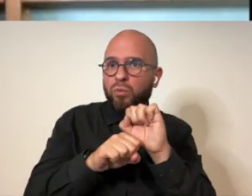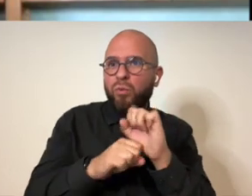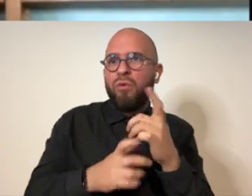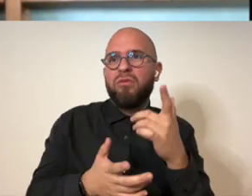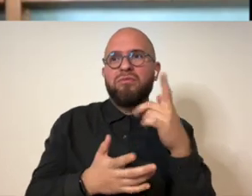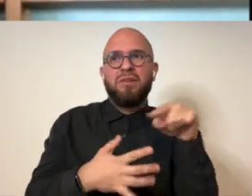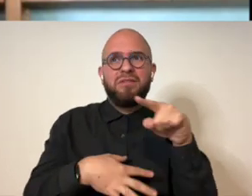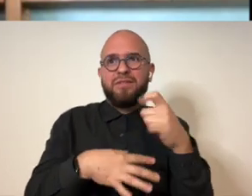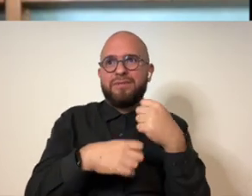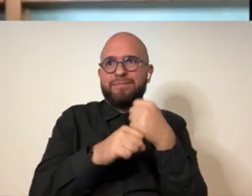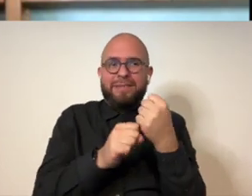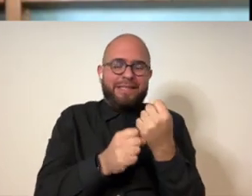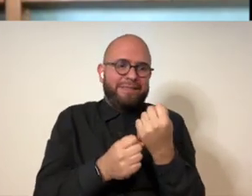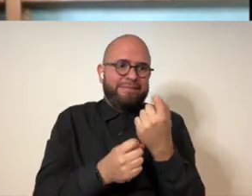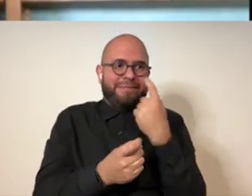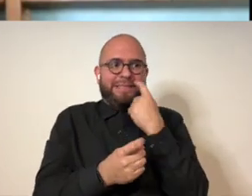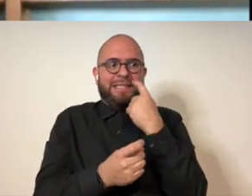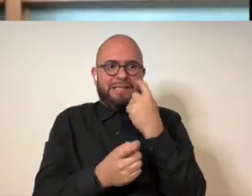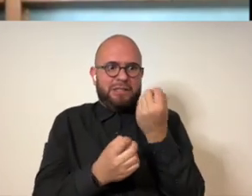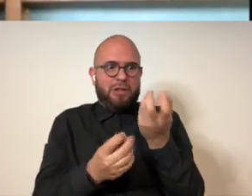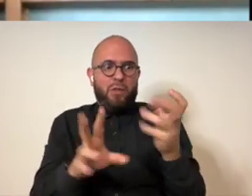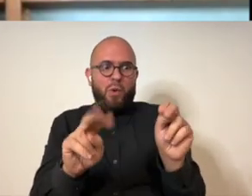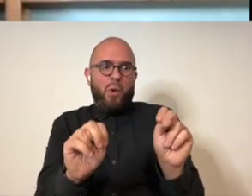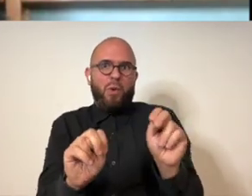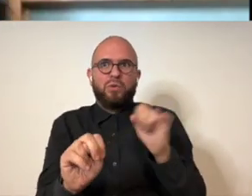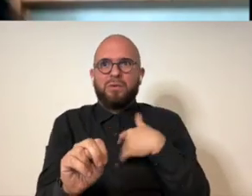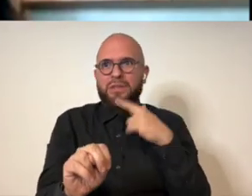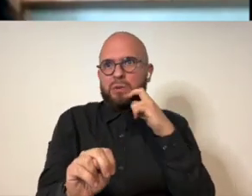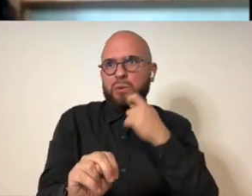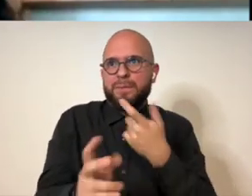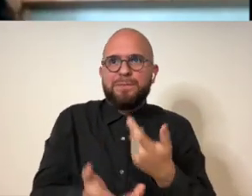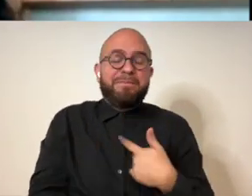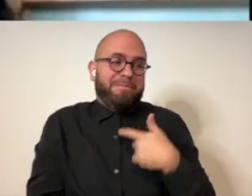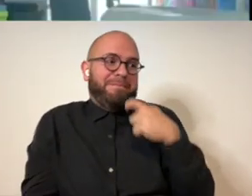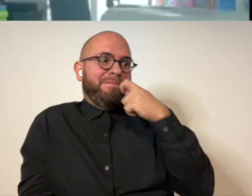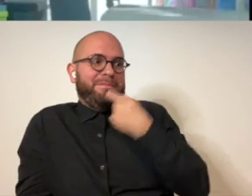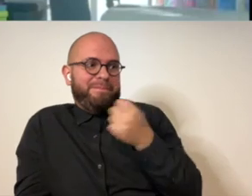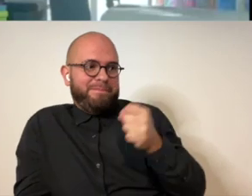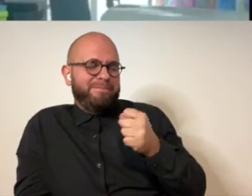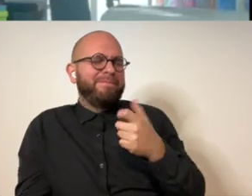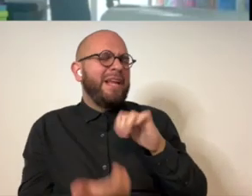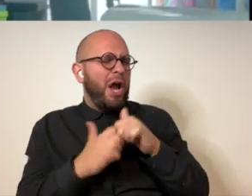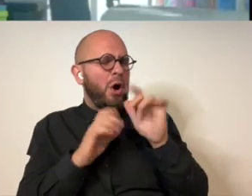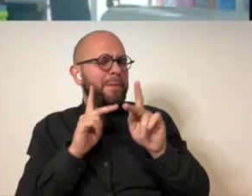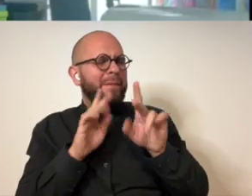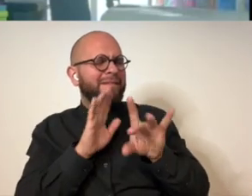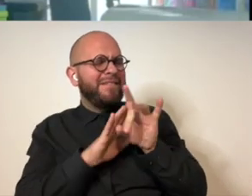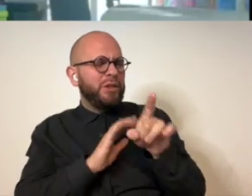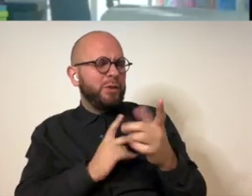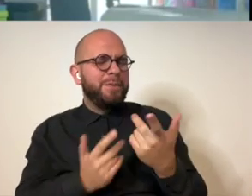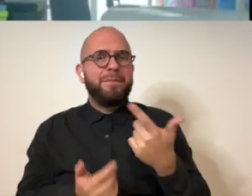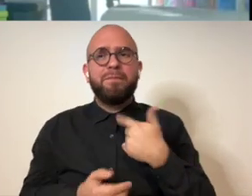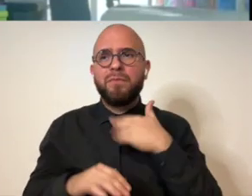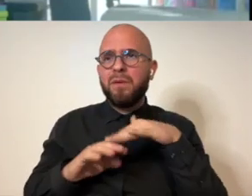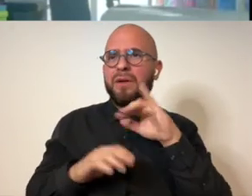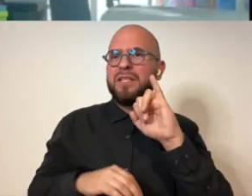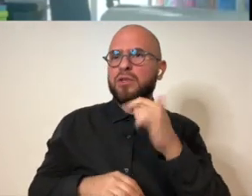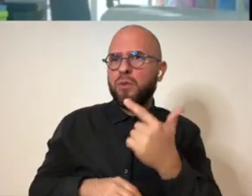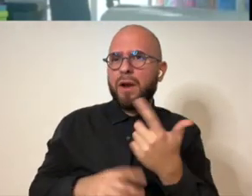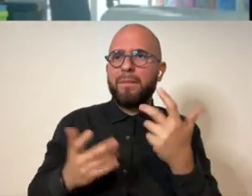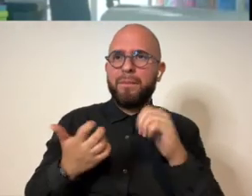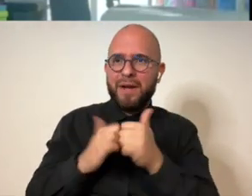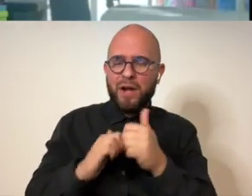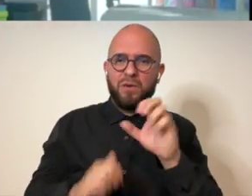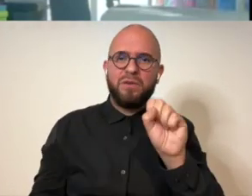very cool and how can people find you i'm on instagram as saint failure and i